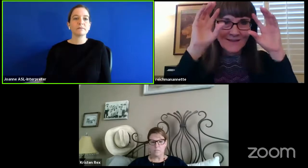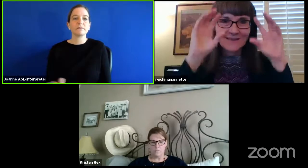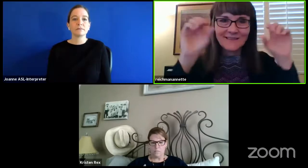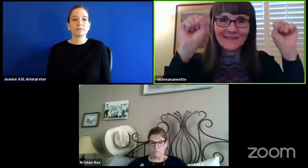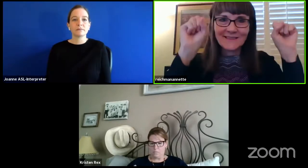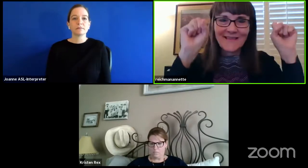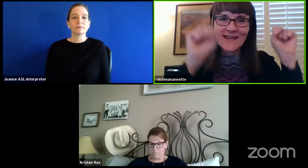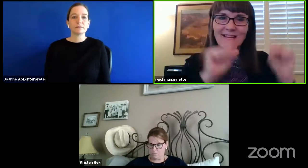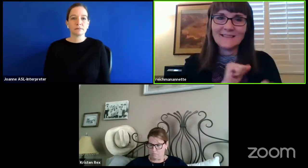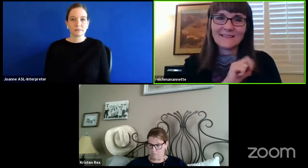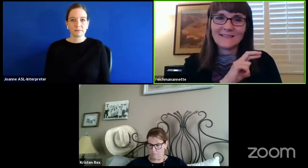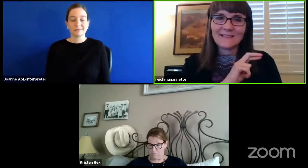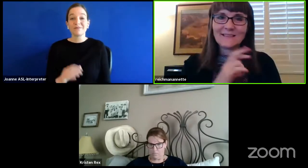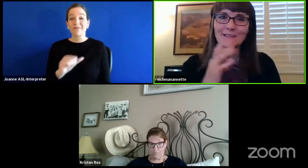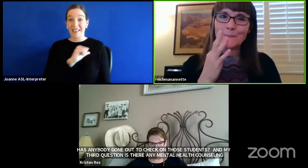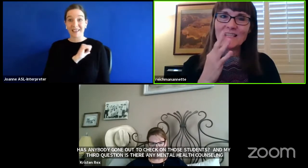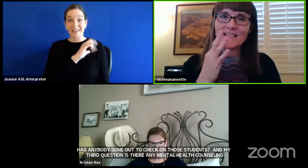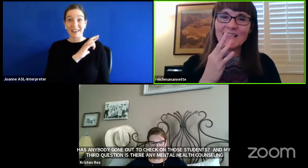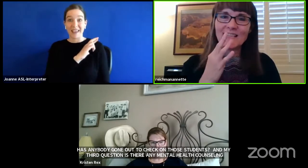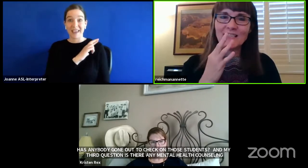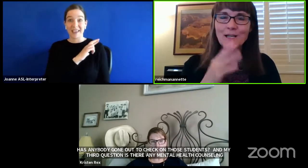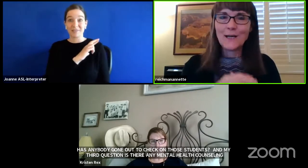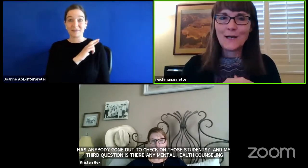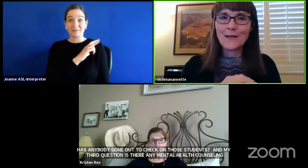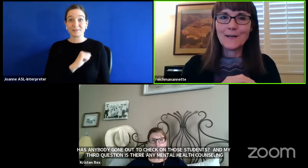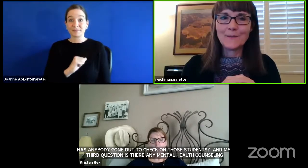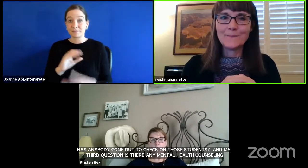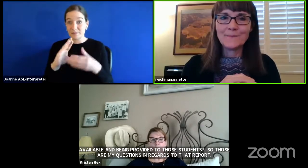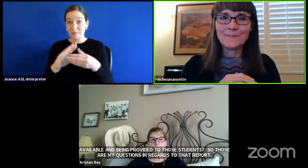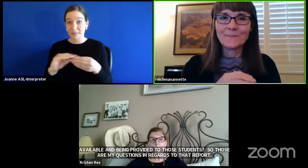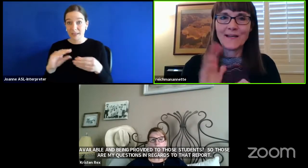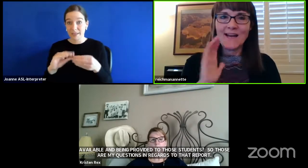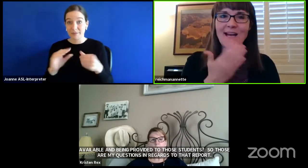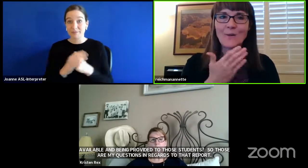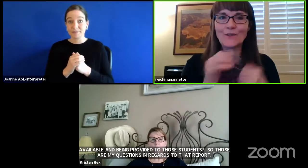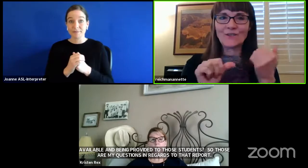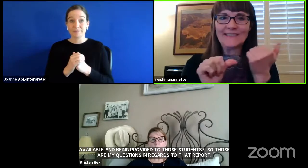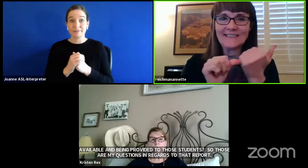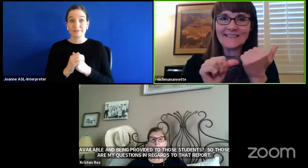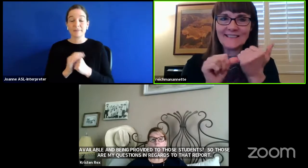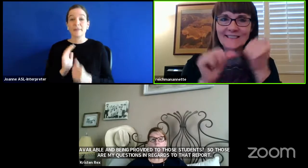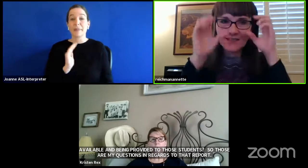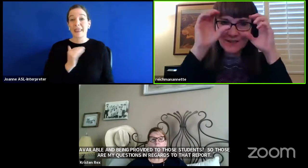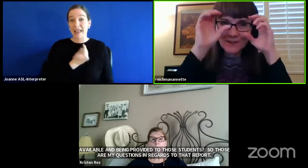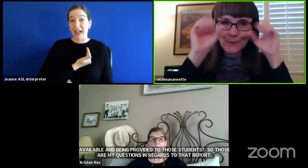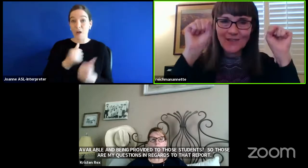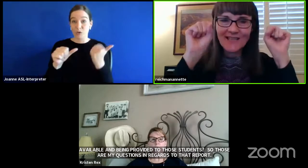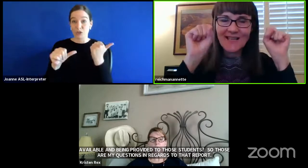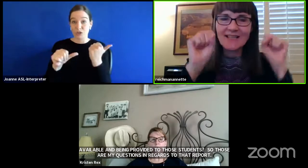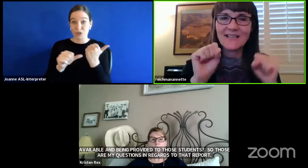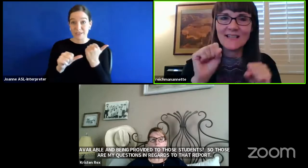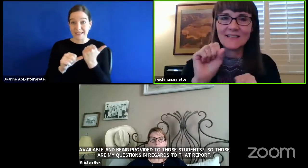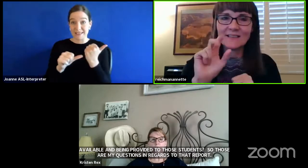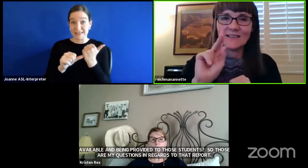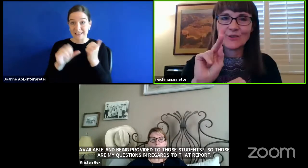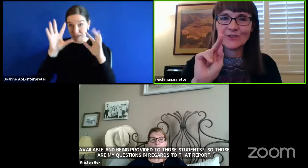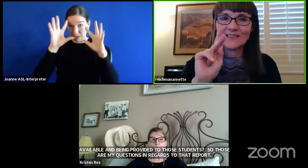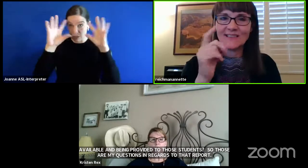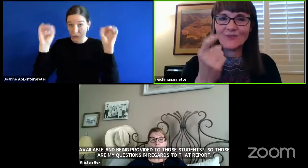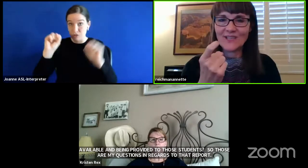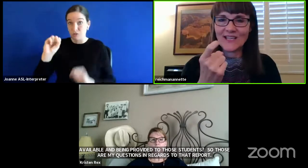This is Annette speaking. Our Assistant Superintendent,